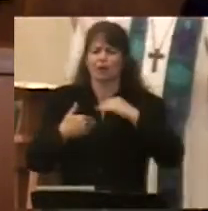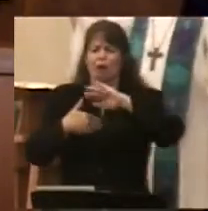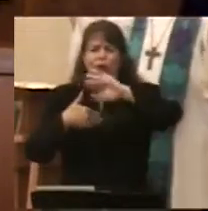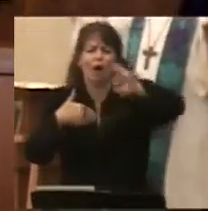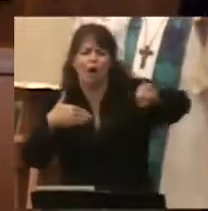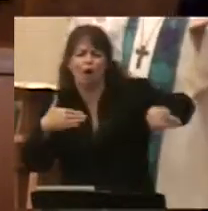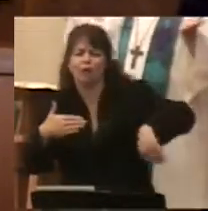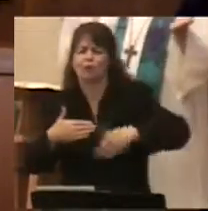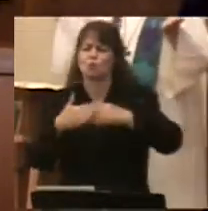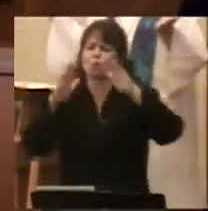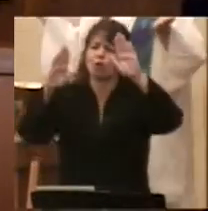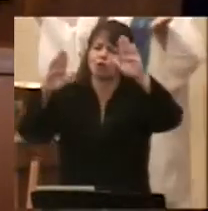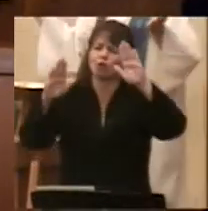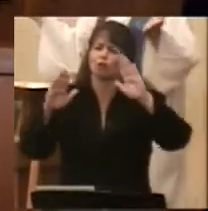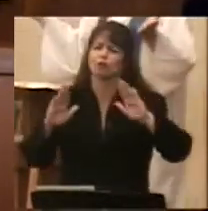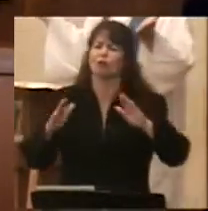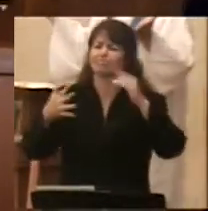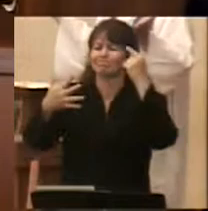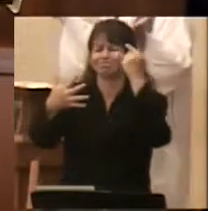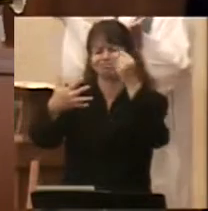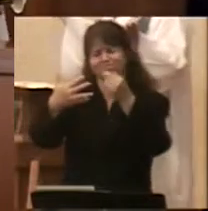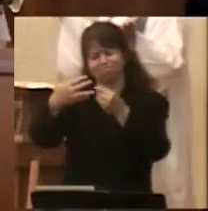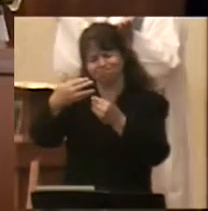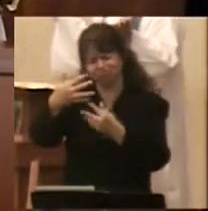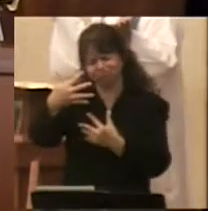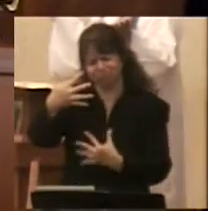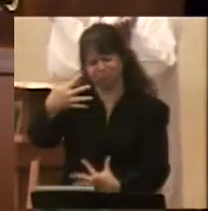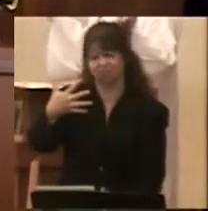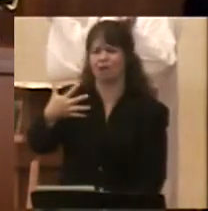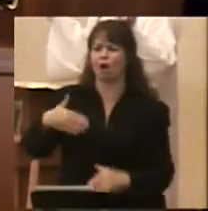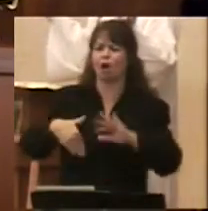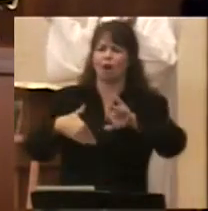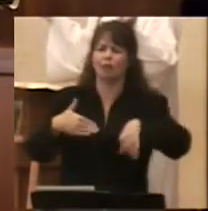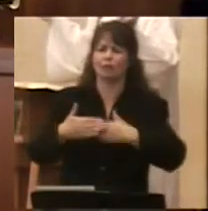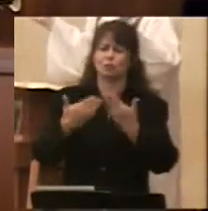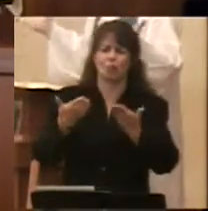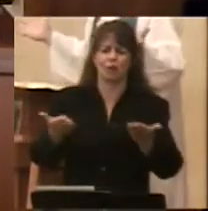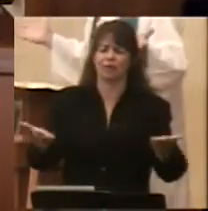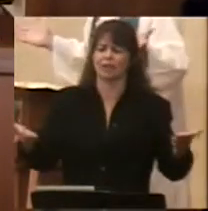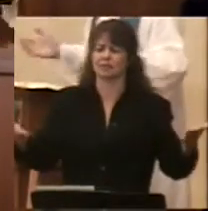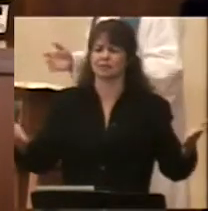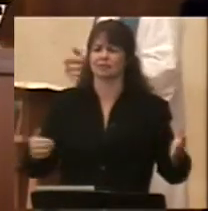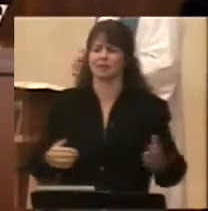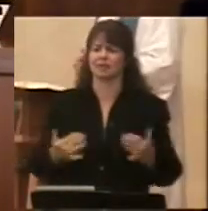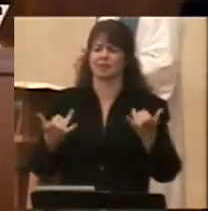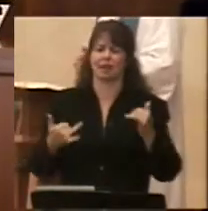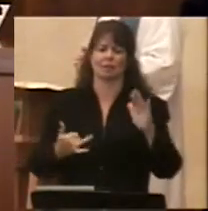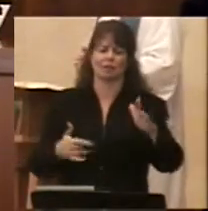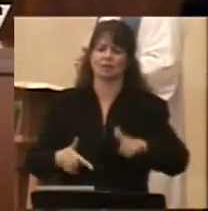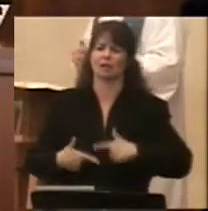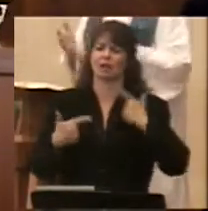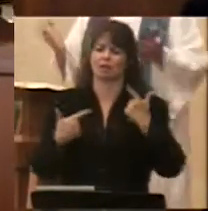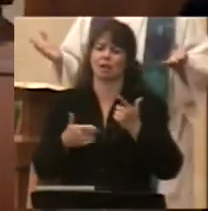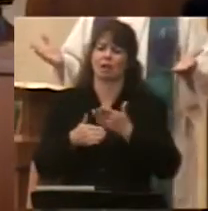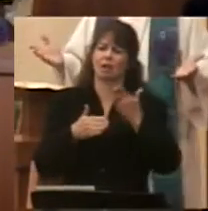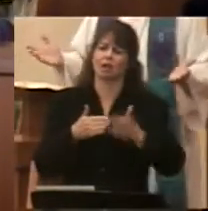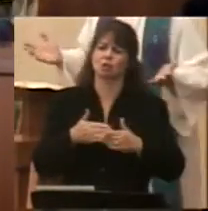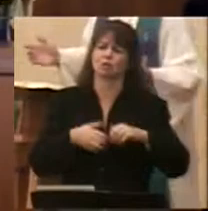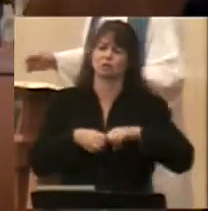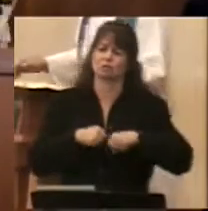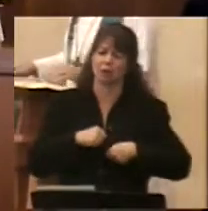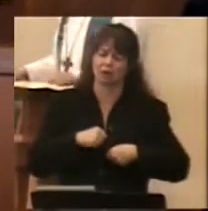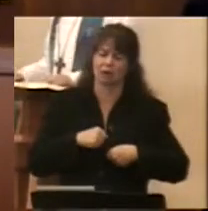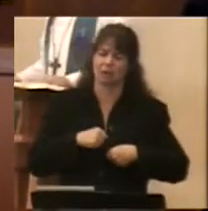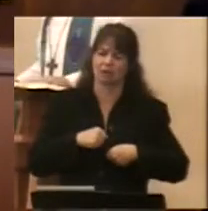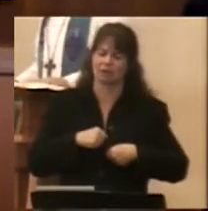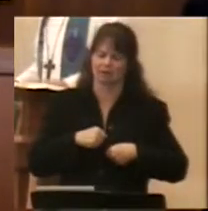these great joys and gifts in his life, all of it ending in despair. Is this what we have to look